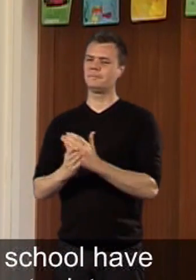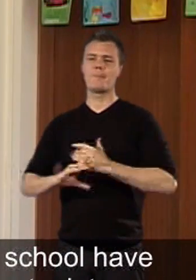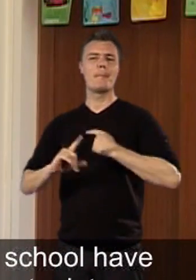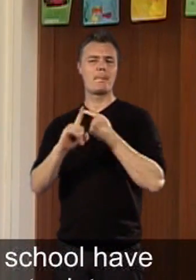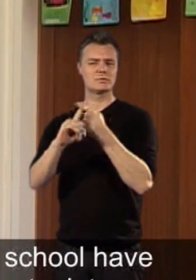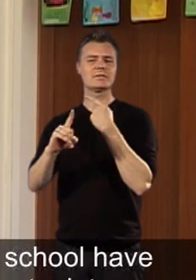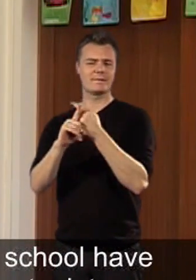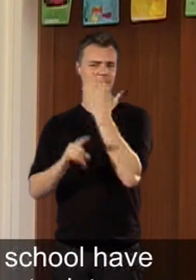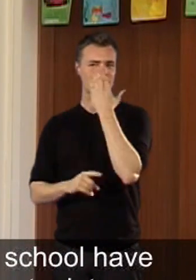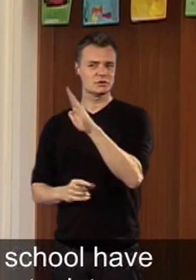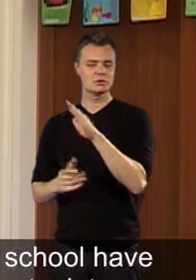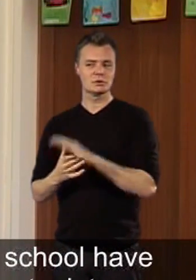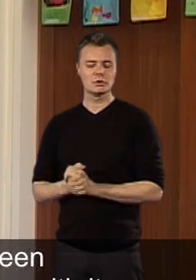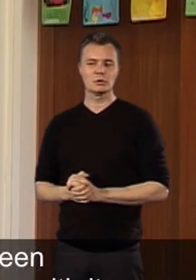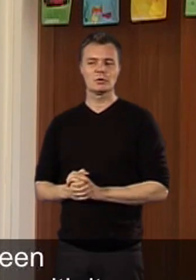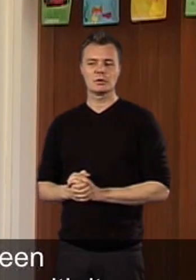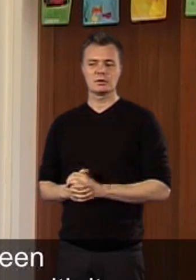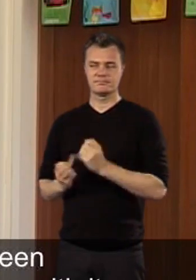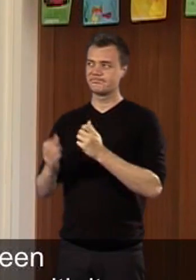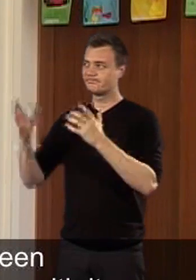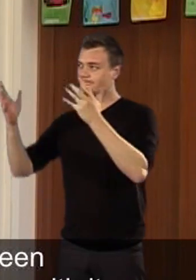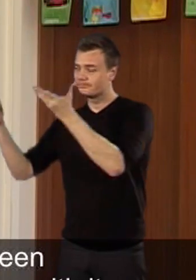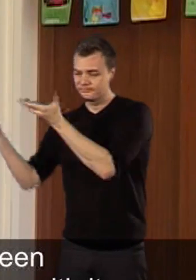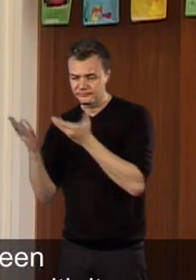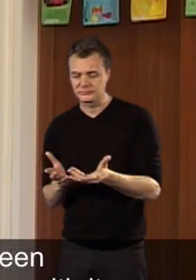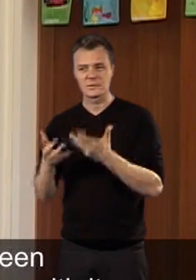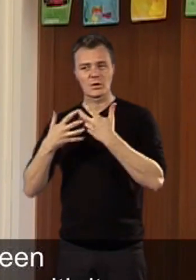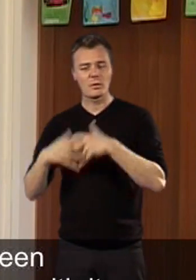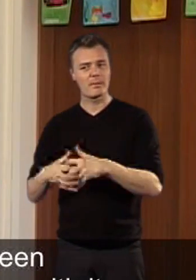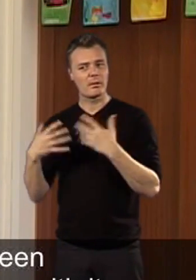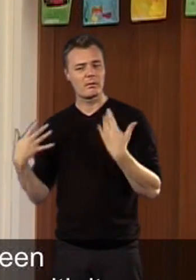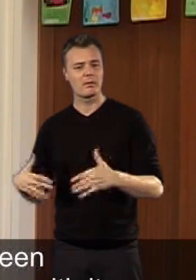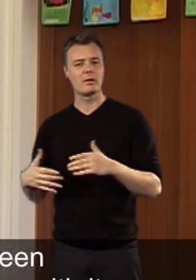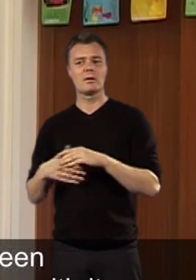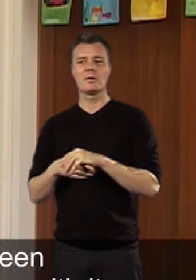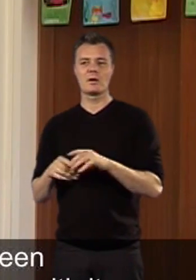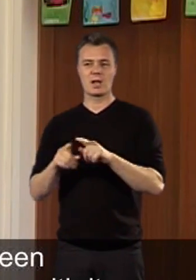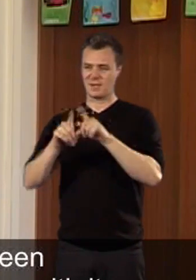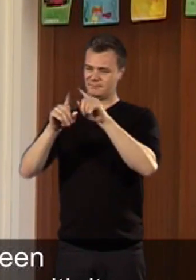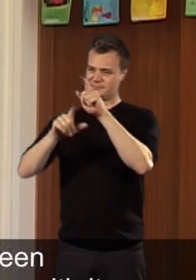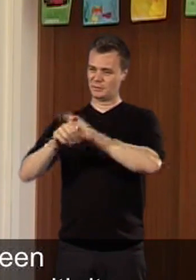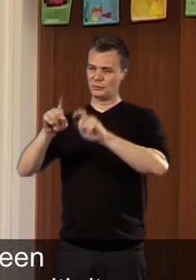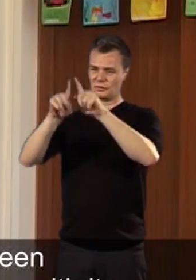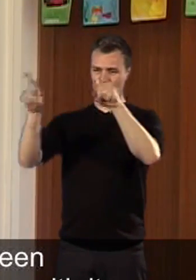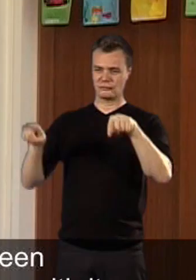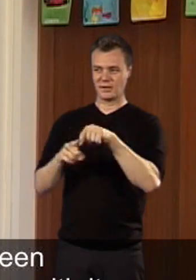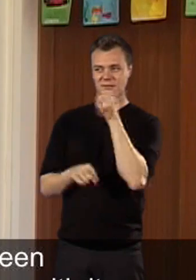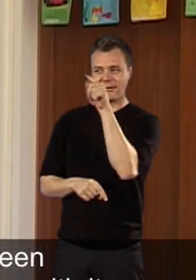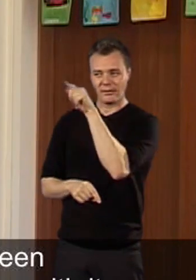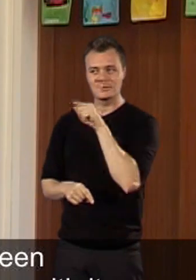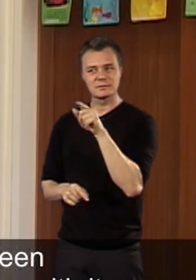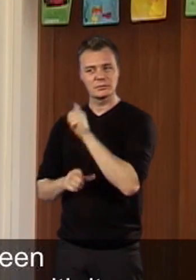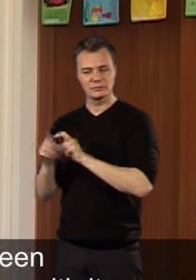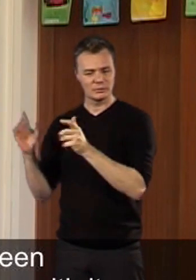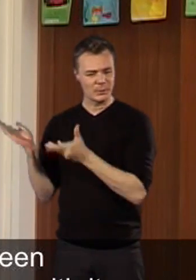really got a lot of equipment in terms of touch screen, computer